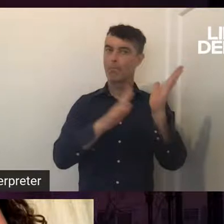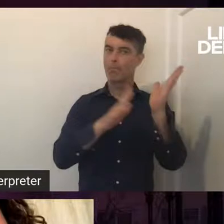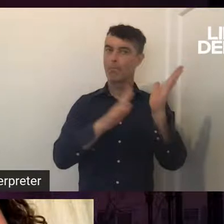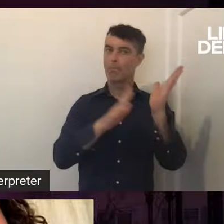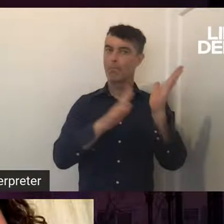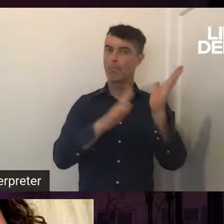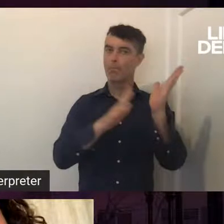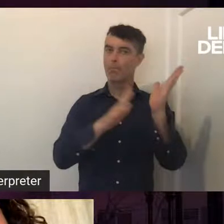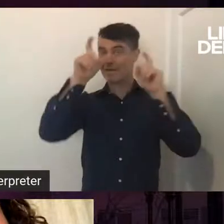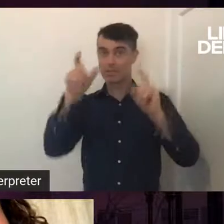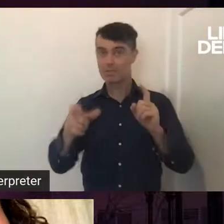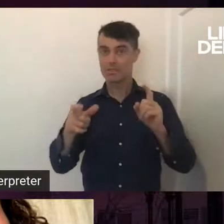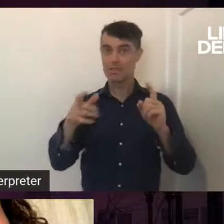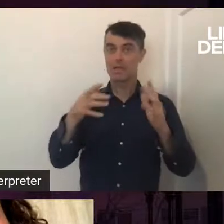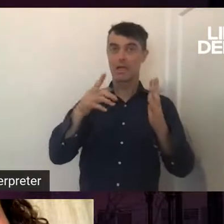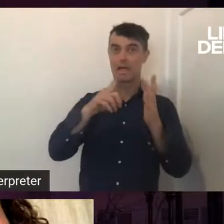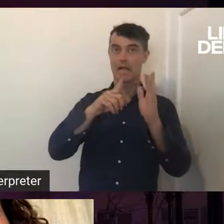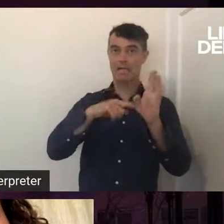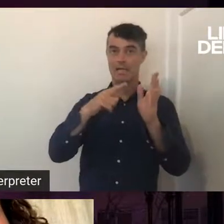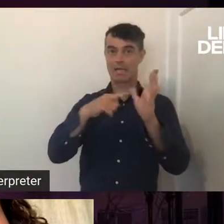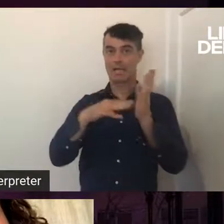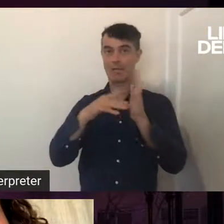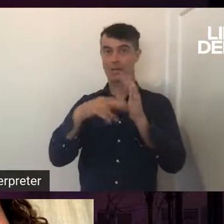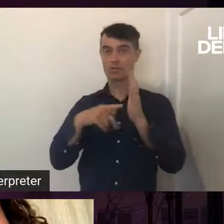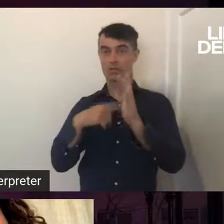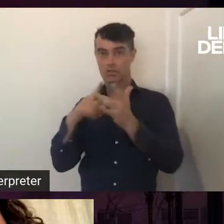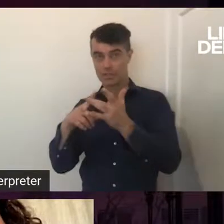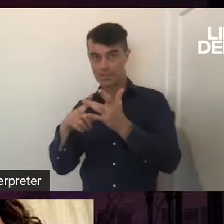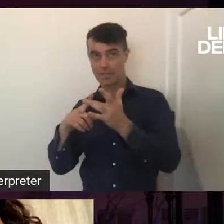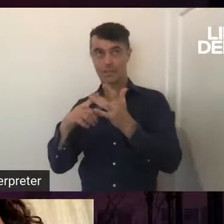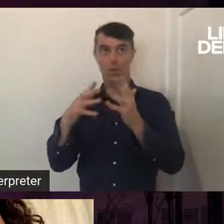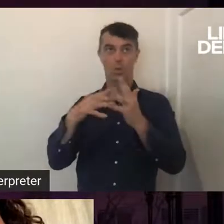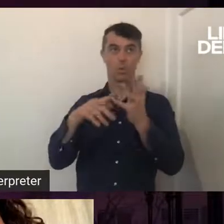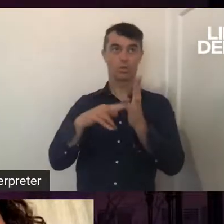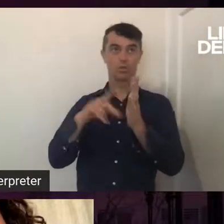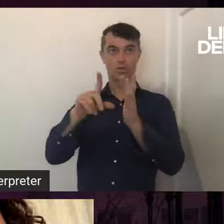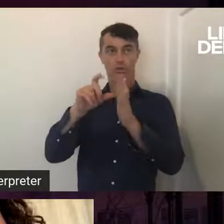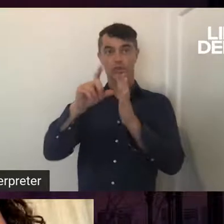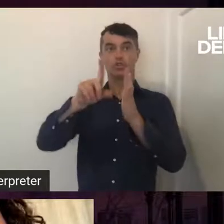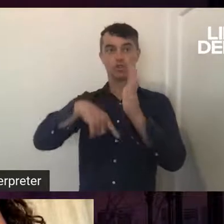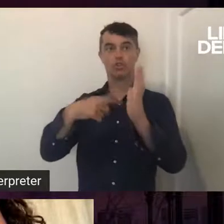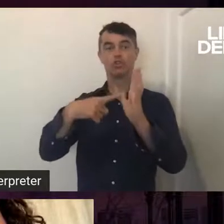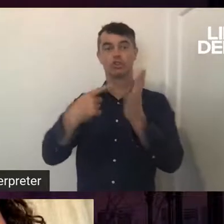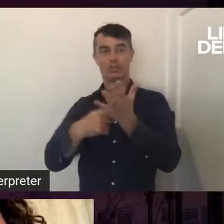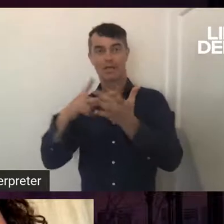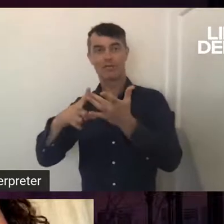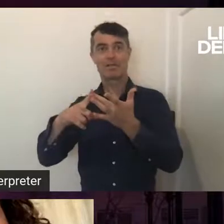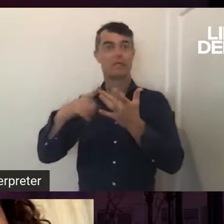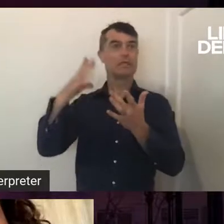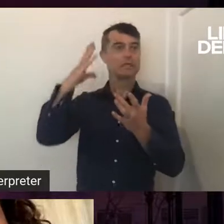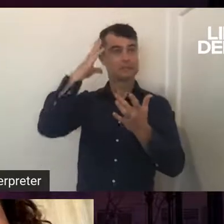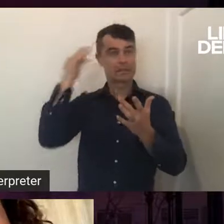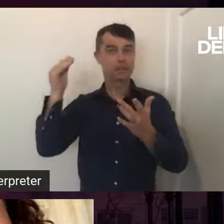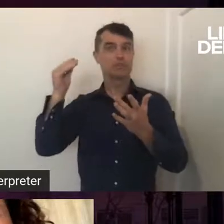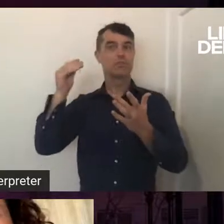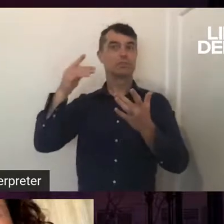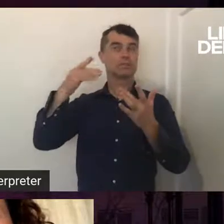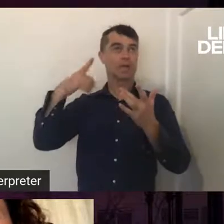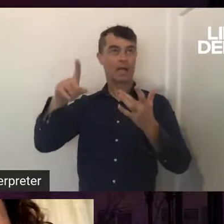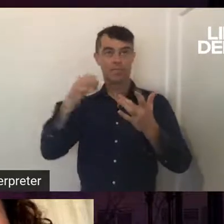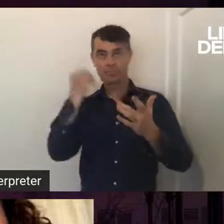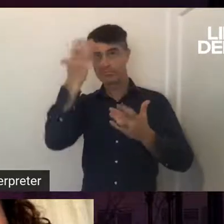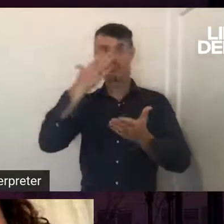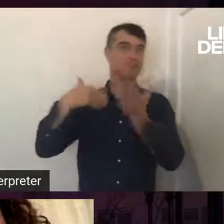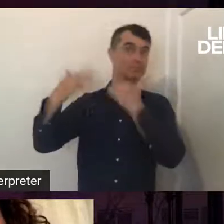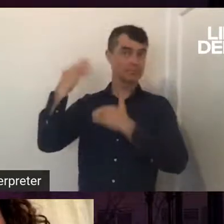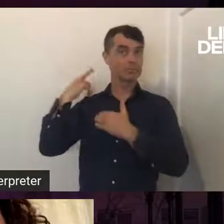Wondjari and Dutch and English heritage. You're currently living on Yamaji country in Western Australia,